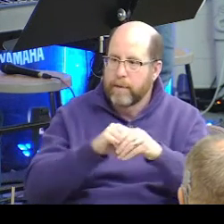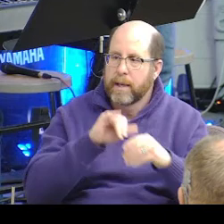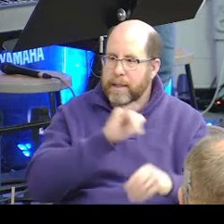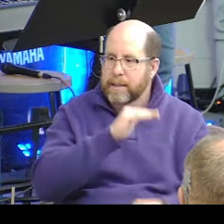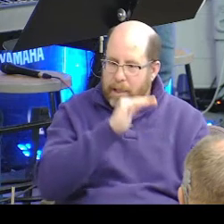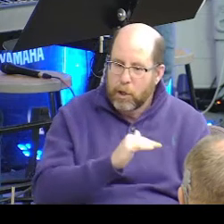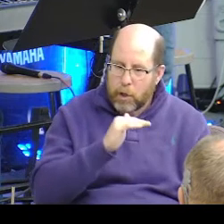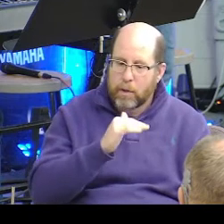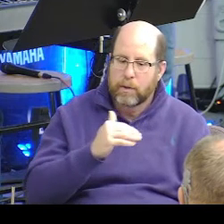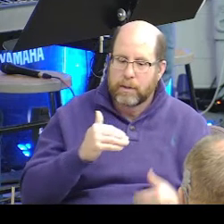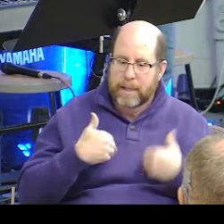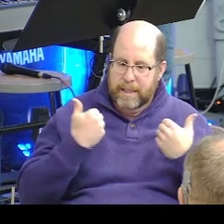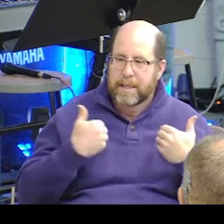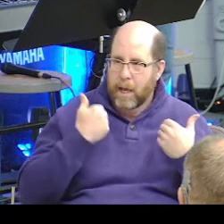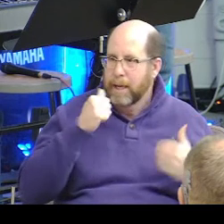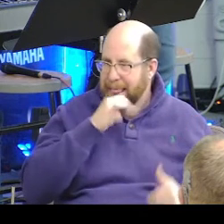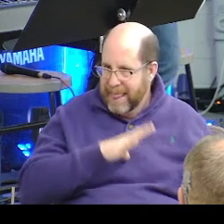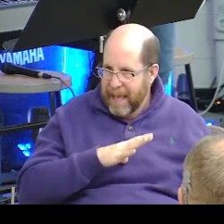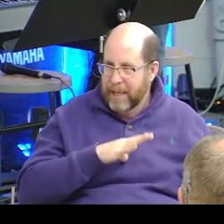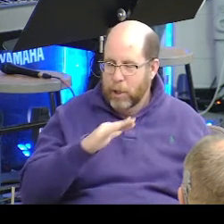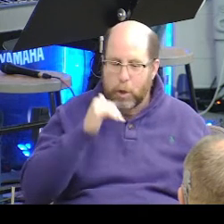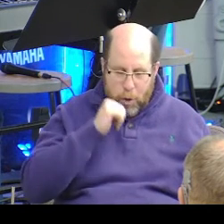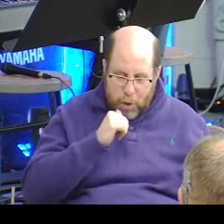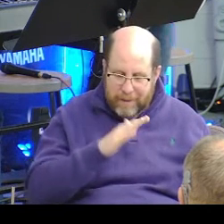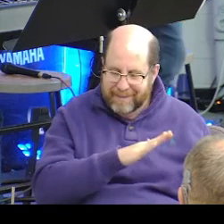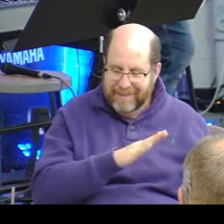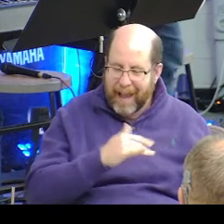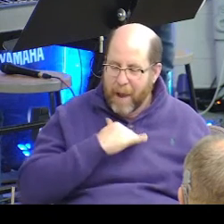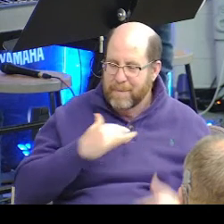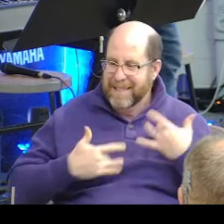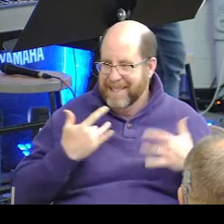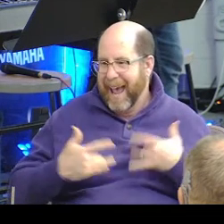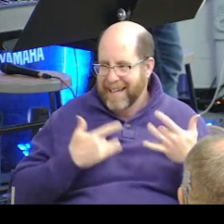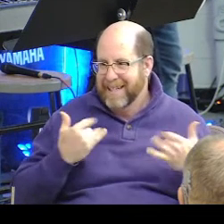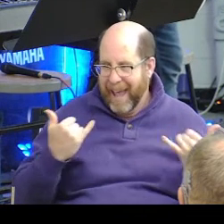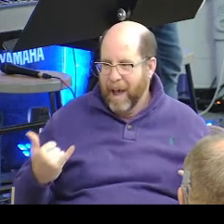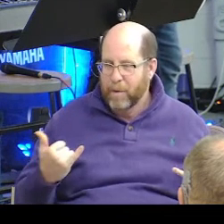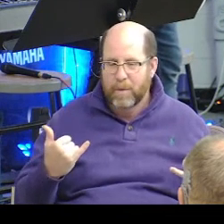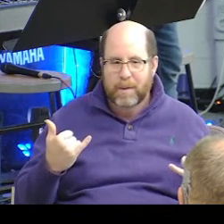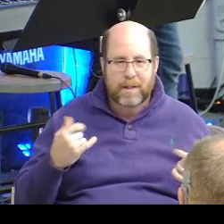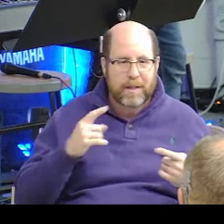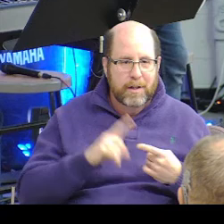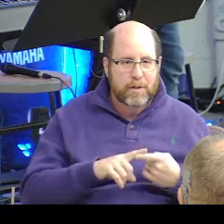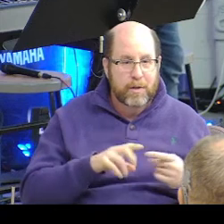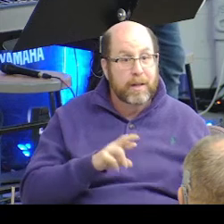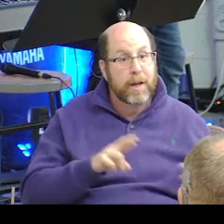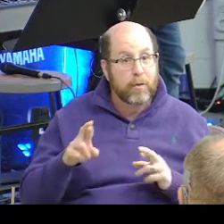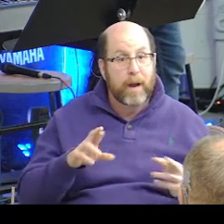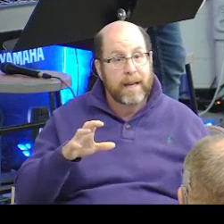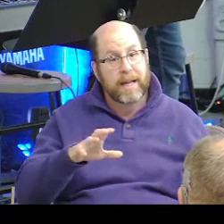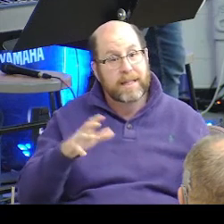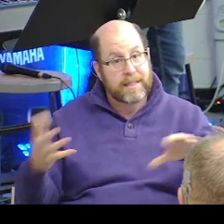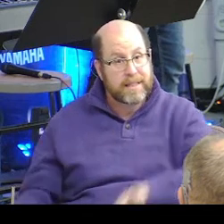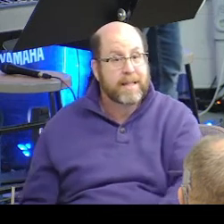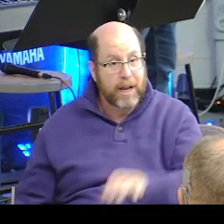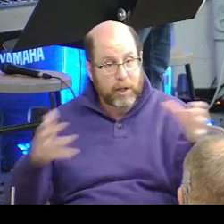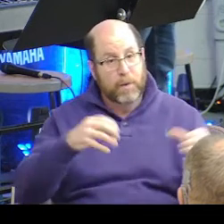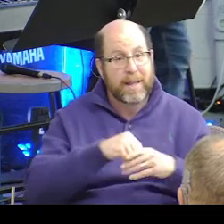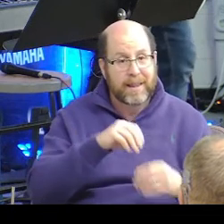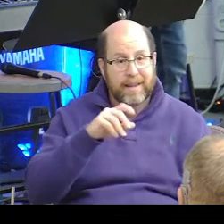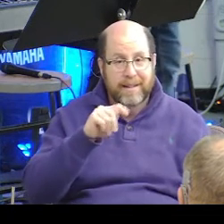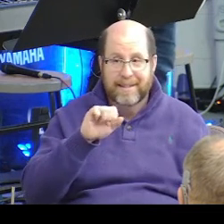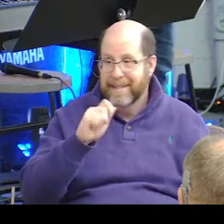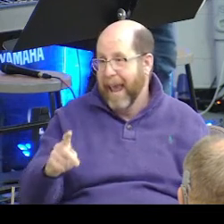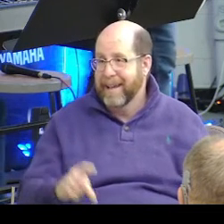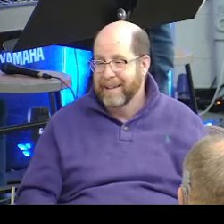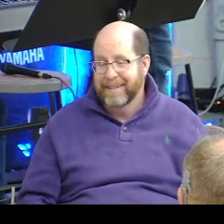girl, in this young lady right here. And so I'm excited right now to, um, get ready to dunk you in that tank, but real quick,